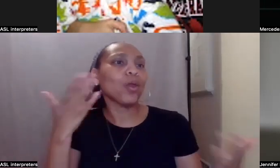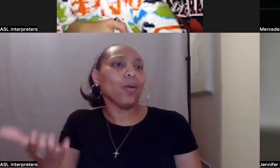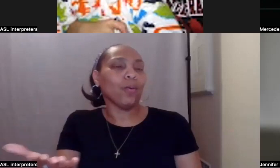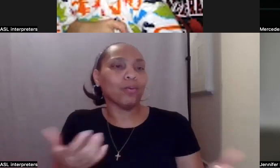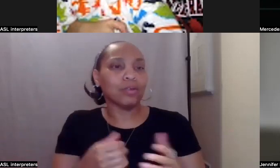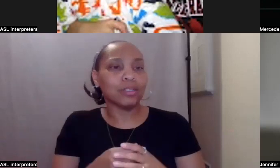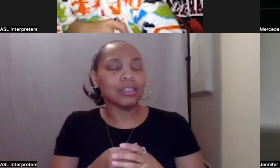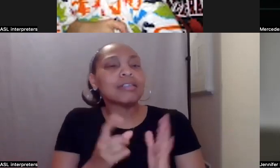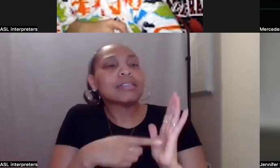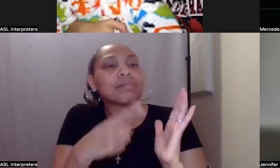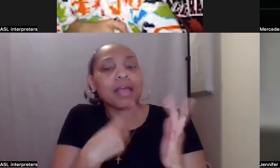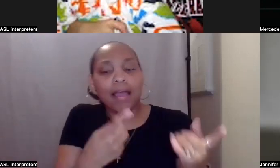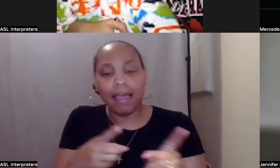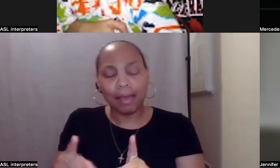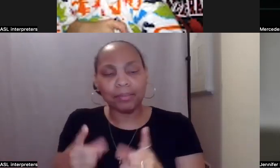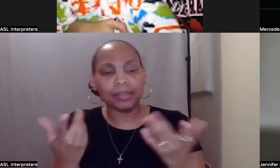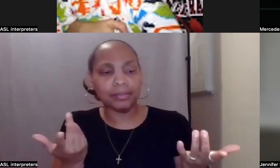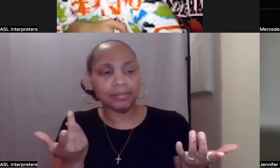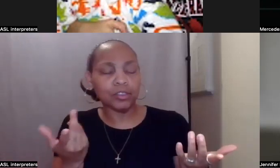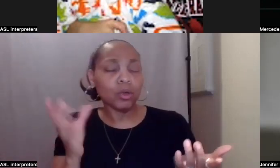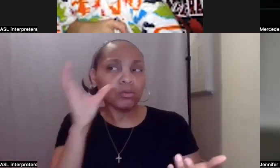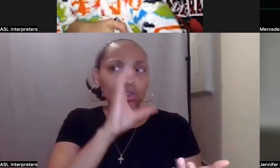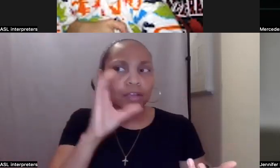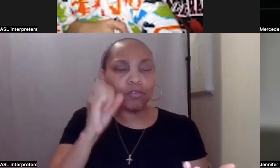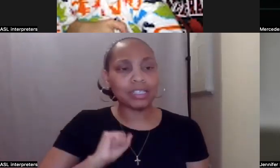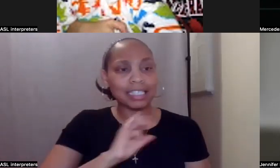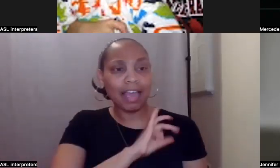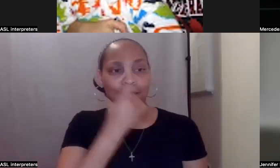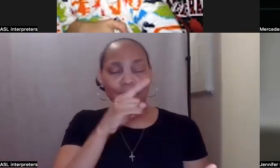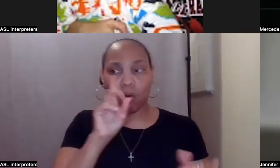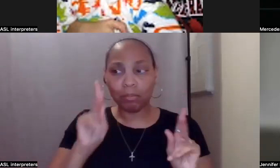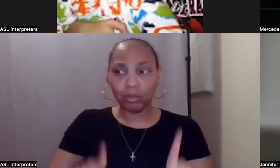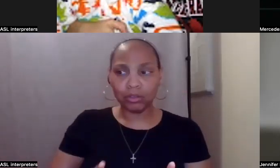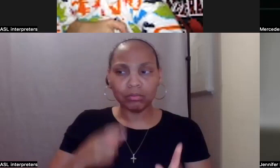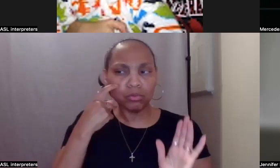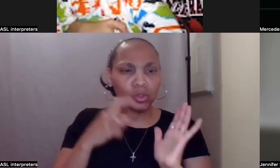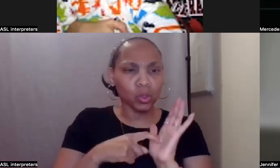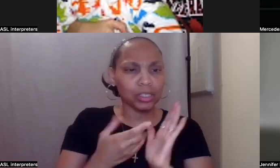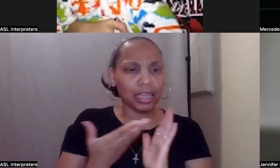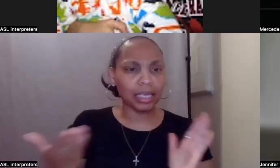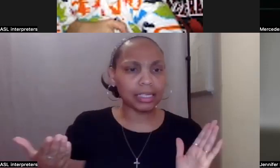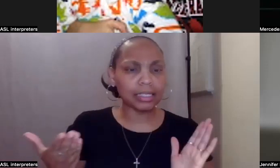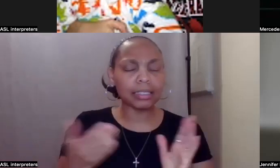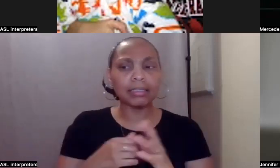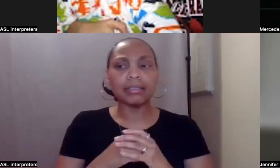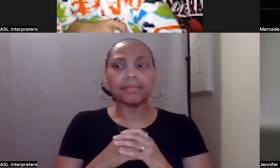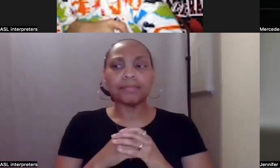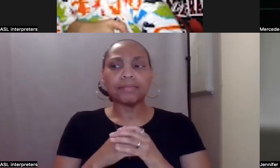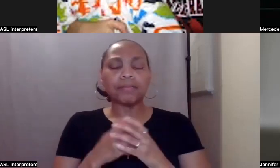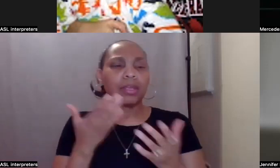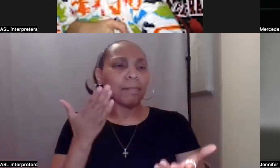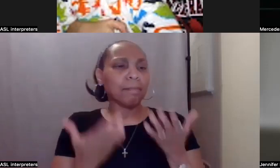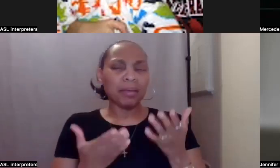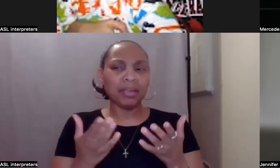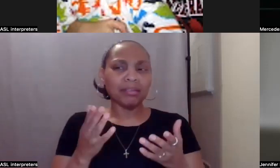we get into a situation where we're finding staff for somebody, we're noticing things, right? Like maybe a large turnover in the